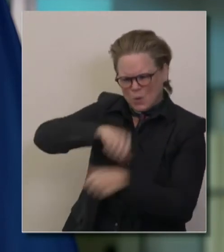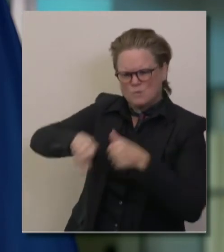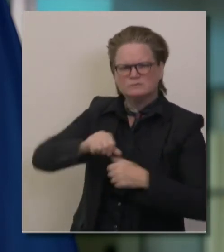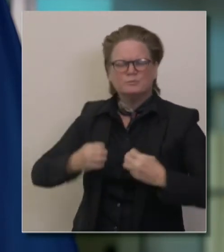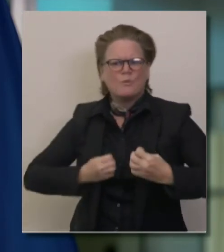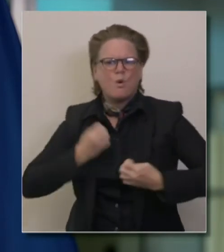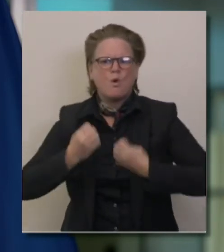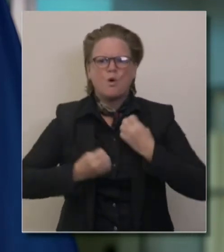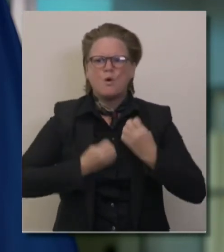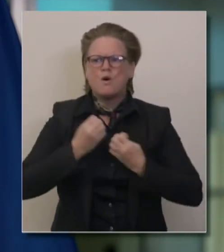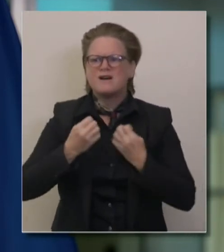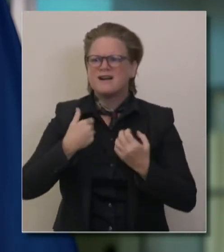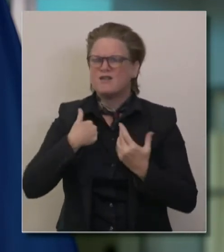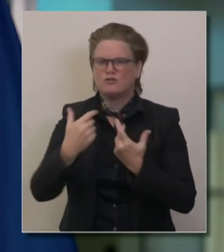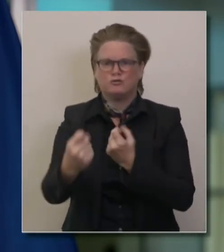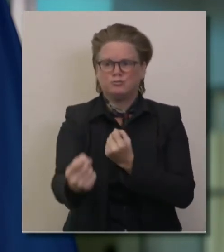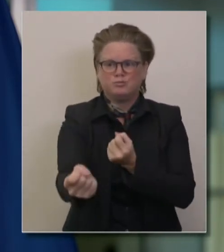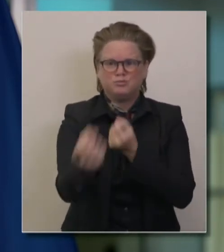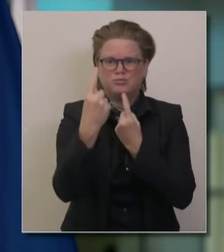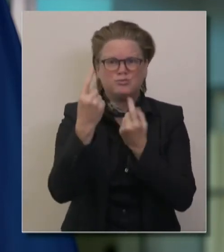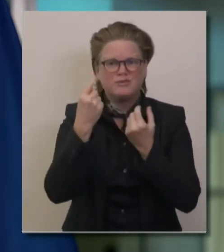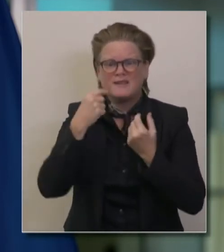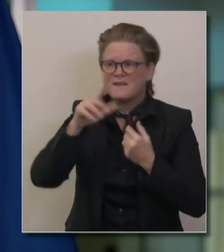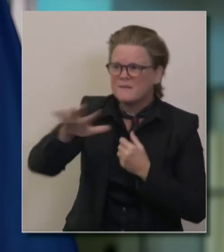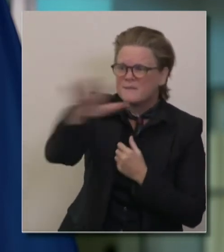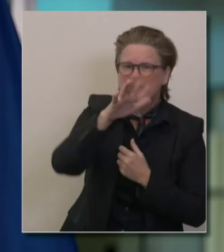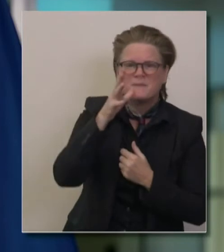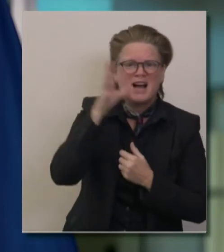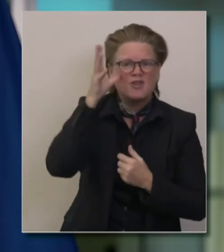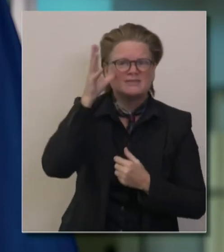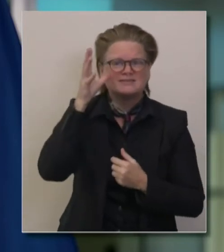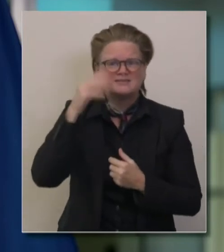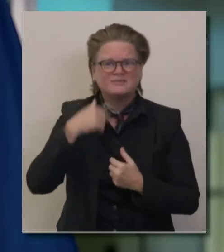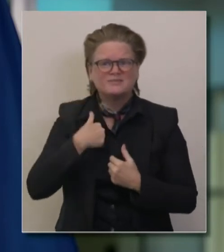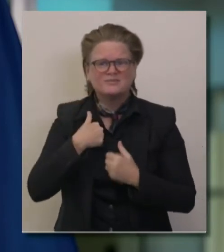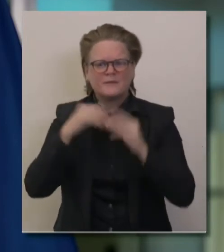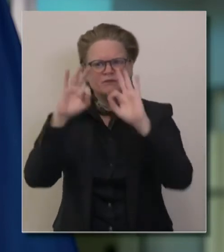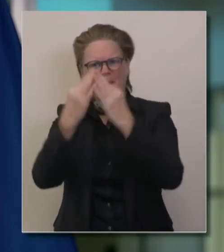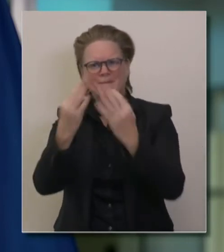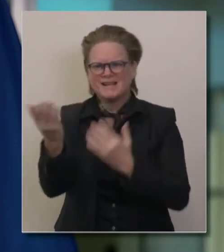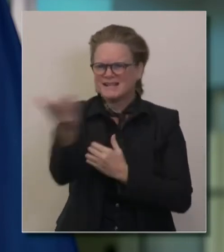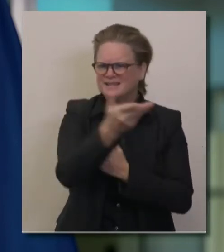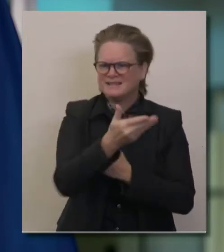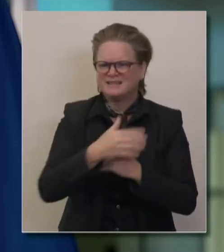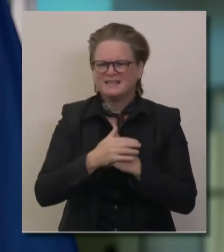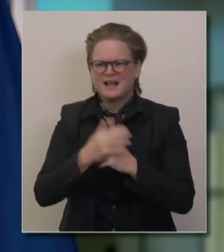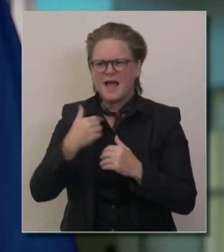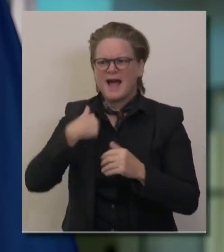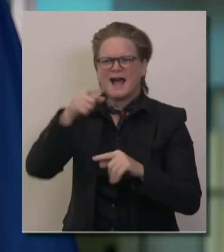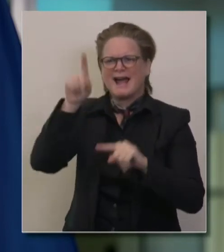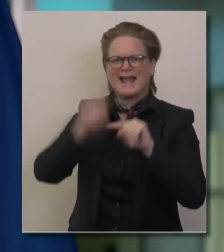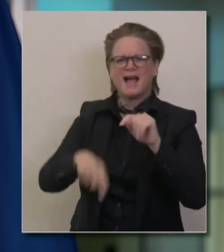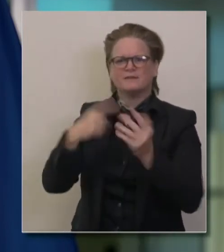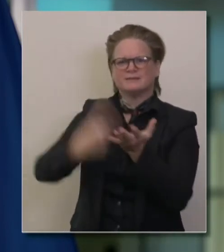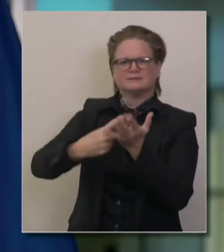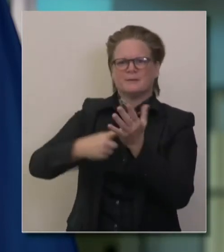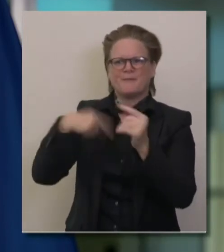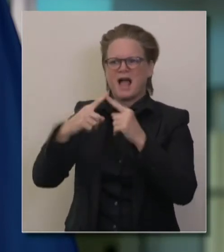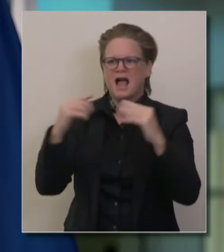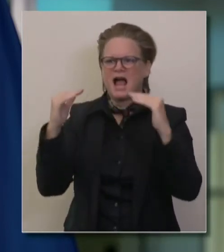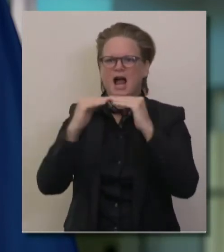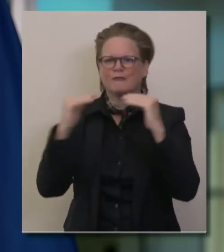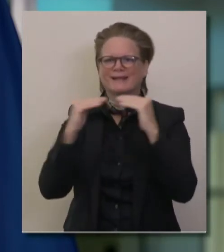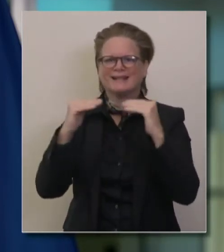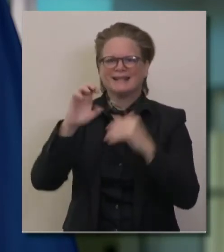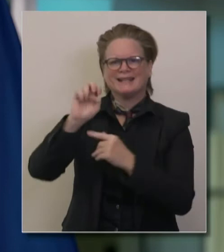Can't have a conversation about equity unless you're talking about issues and struggles and challenges of distance learning. On